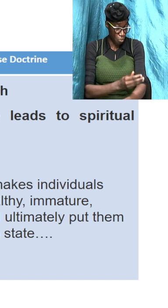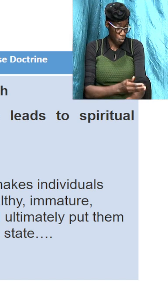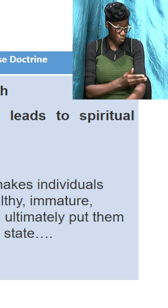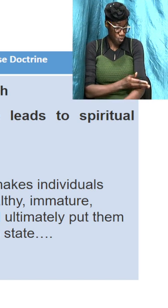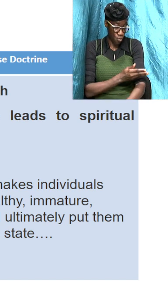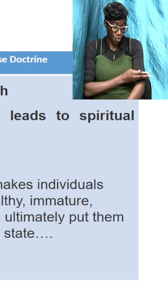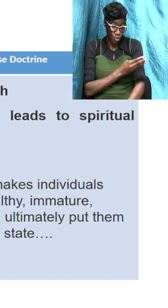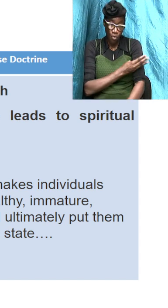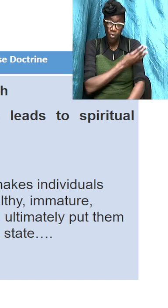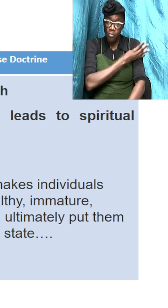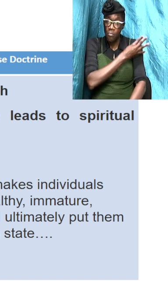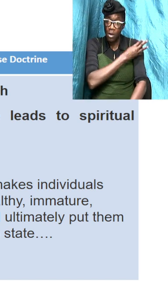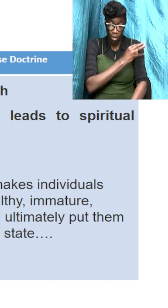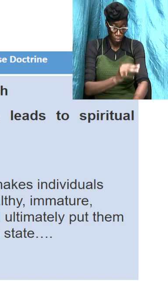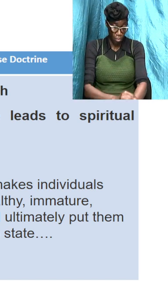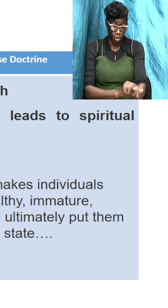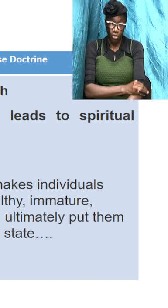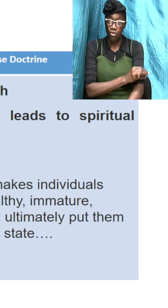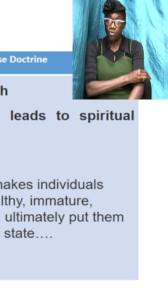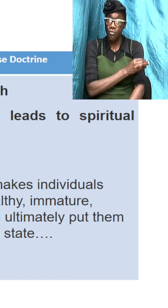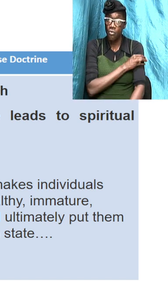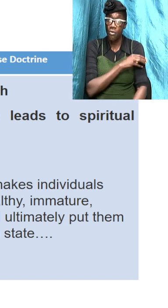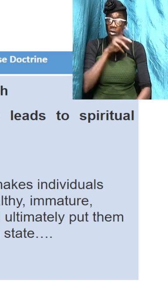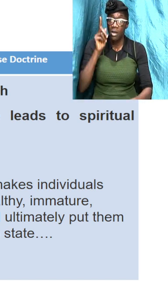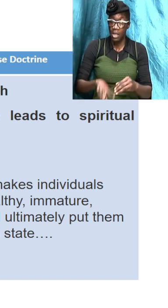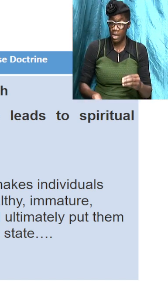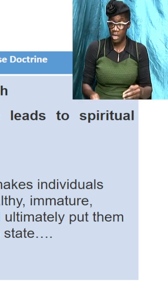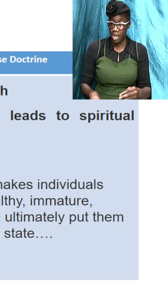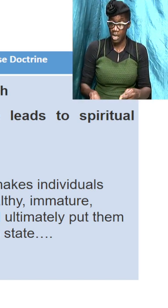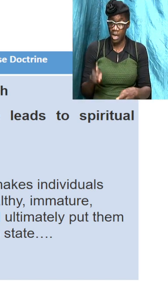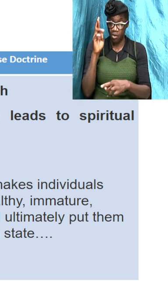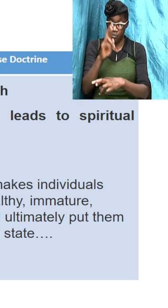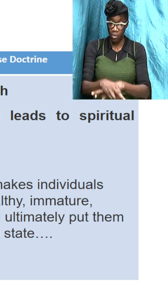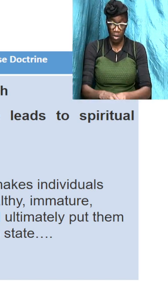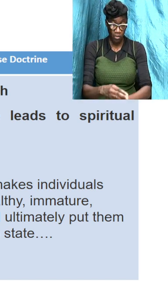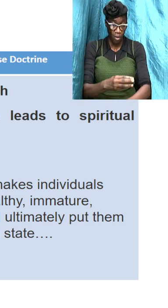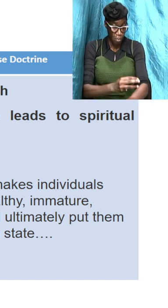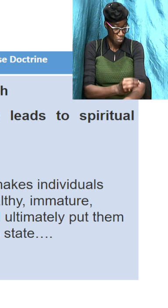follow the false doctrine and you not getting that you can't reach a mature stage